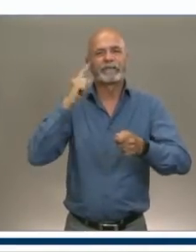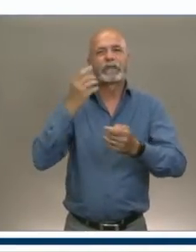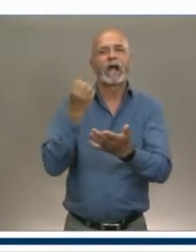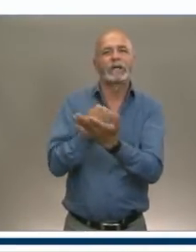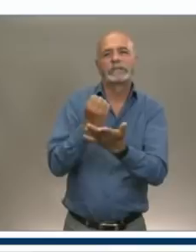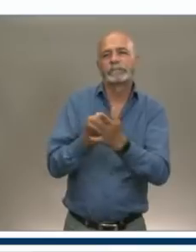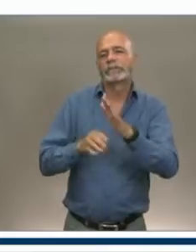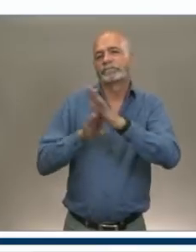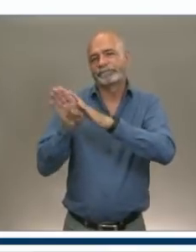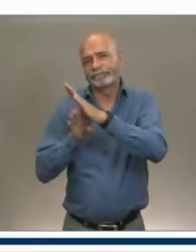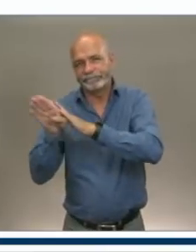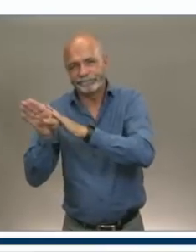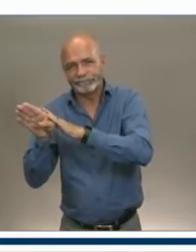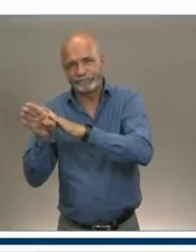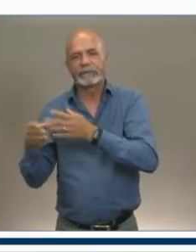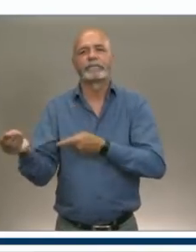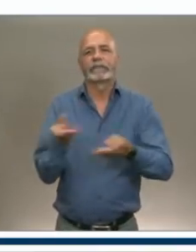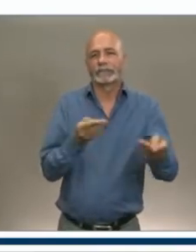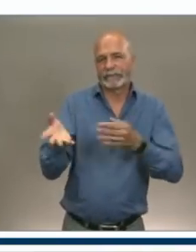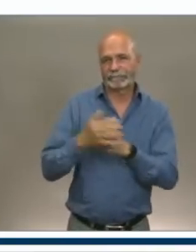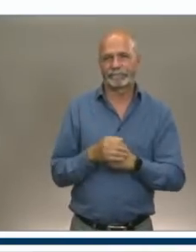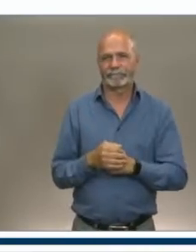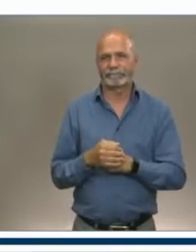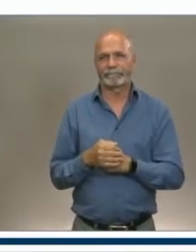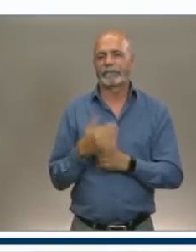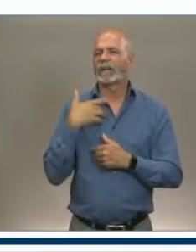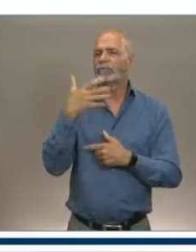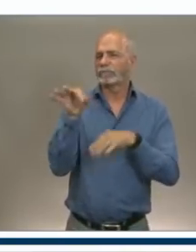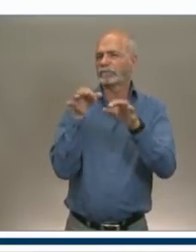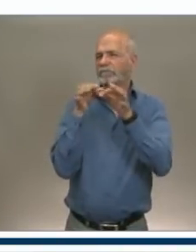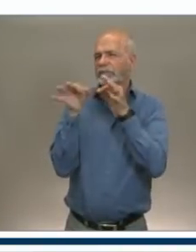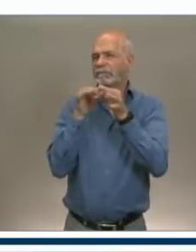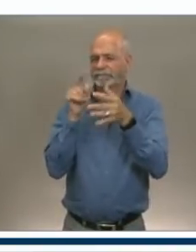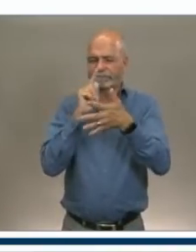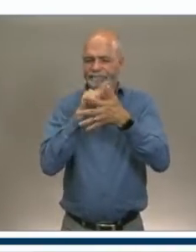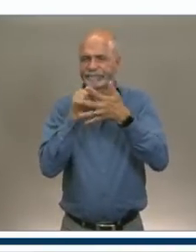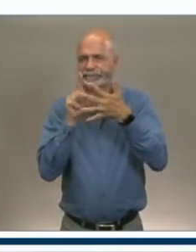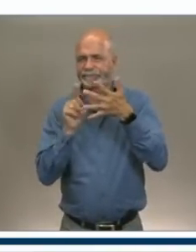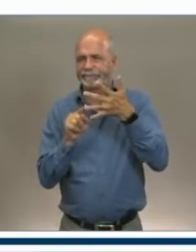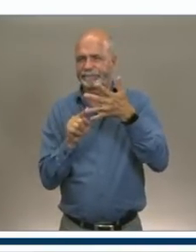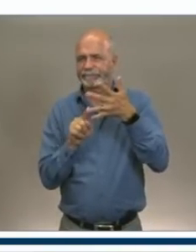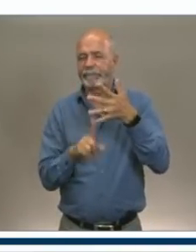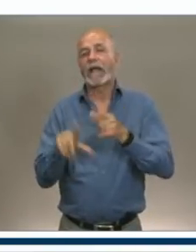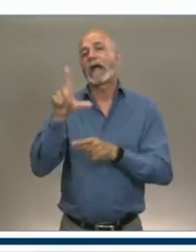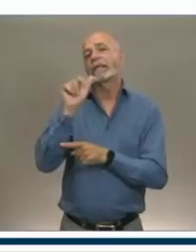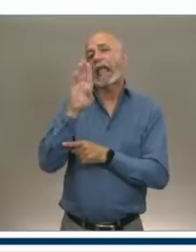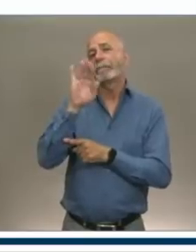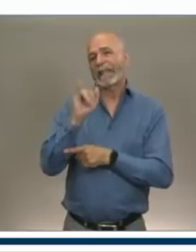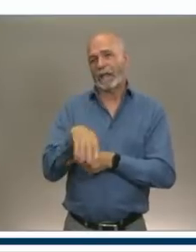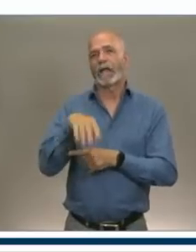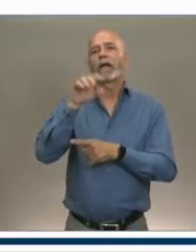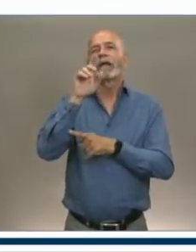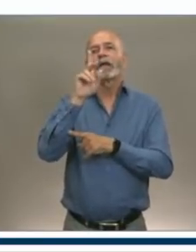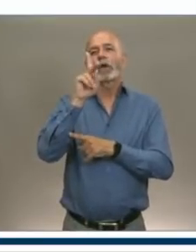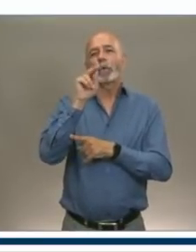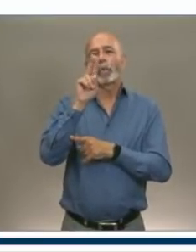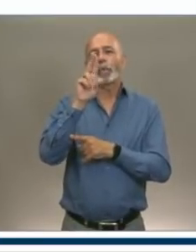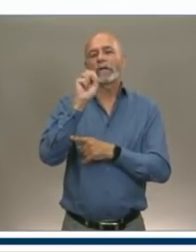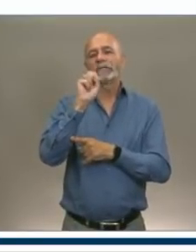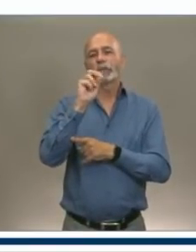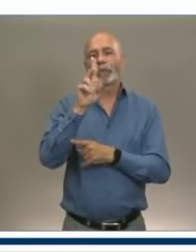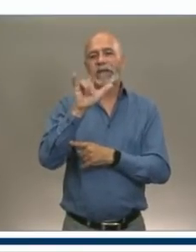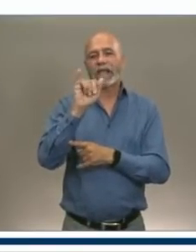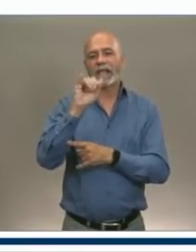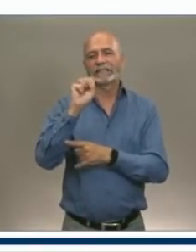today. I'd like to outline a few things before we begin. First, Labi Katsoulis, Minister of Inclusive Economic Growth